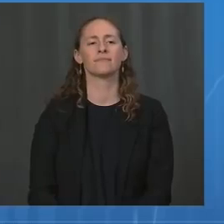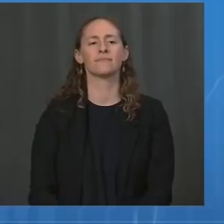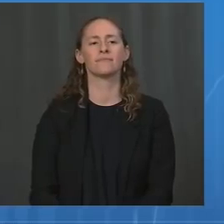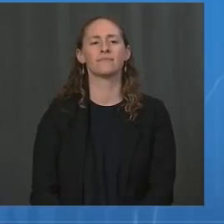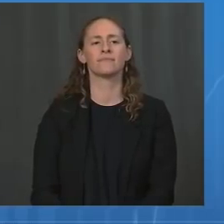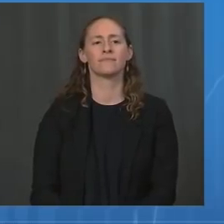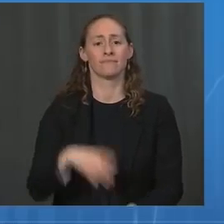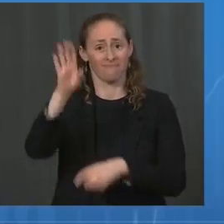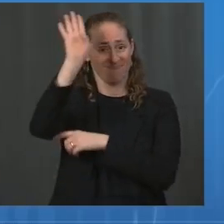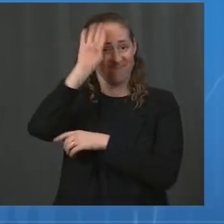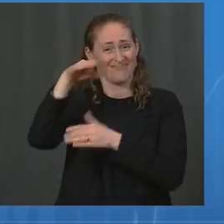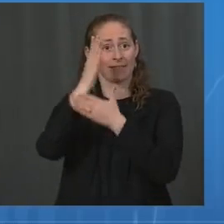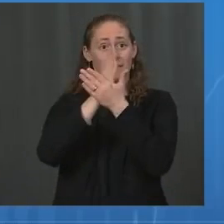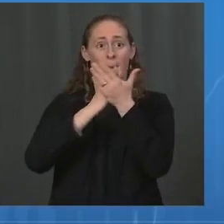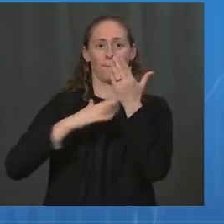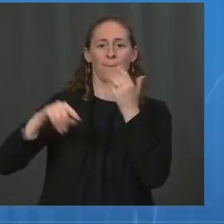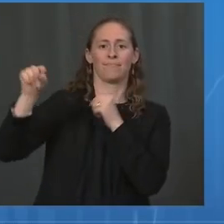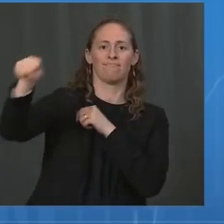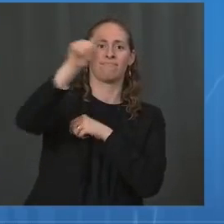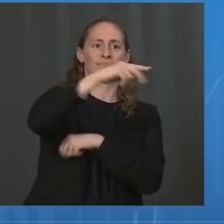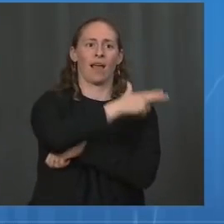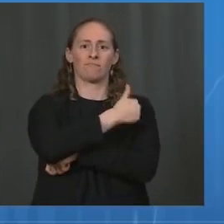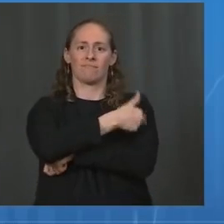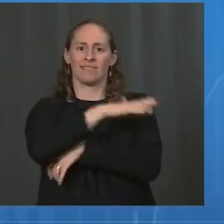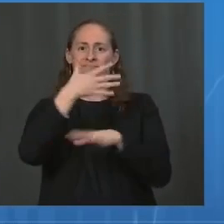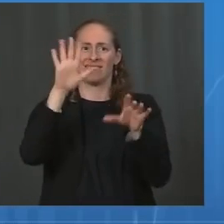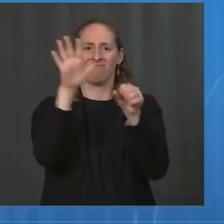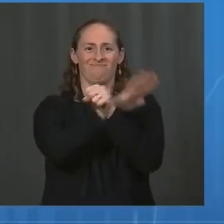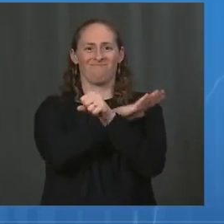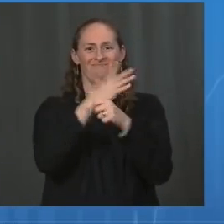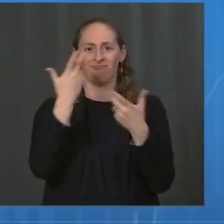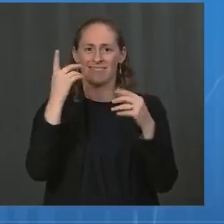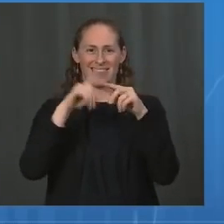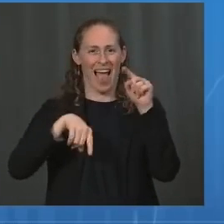administer treatment for COVID-19 patients.